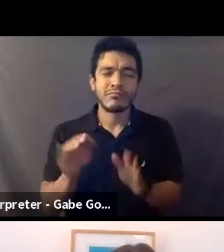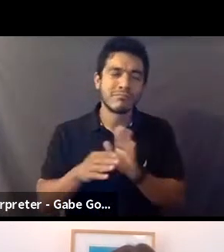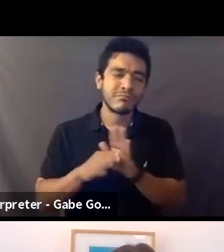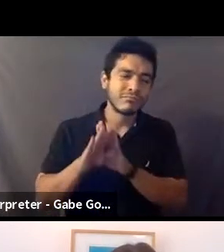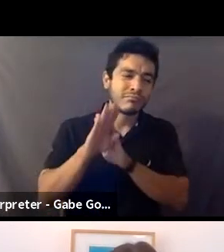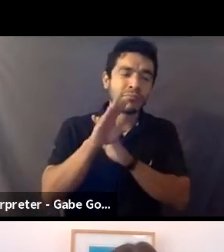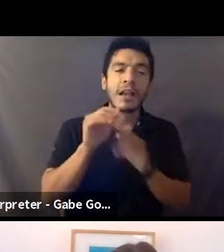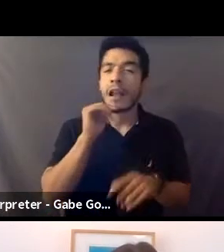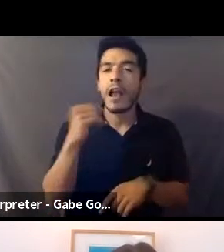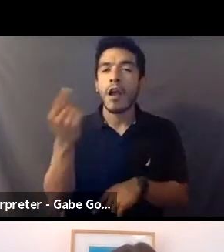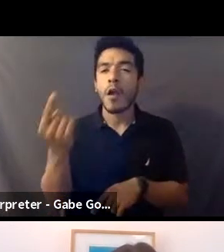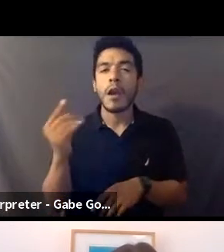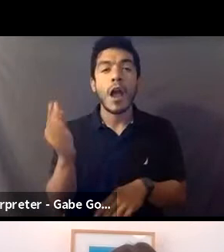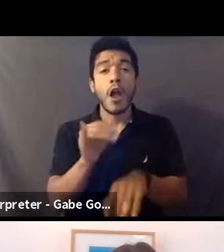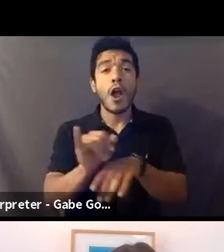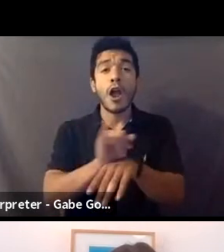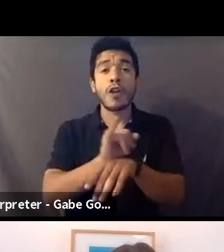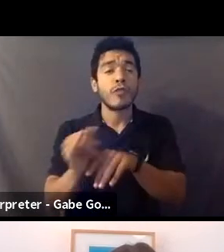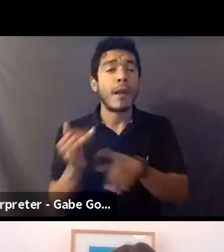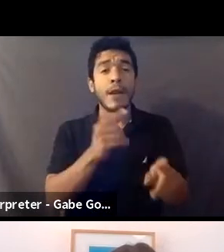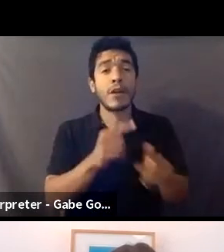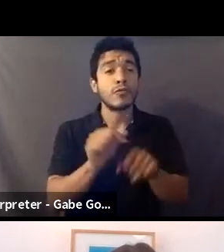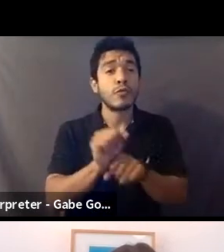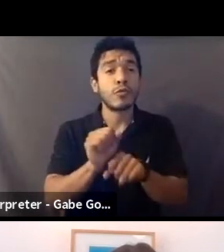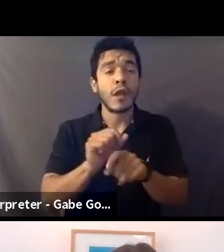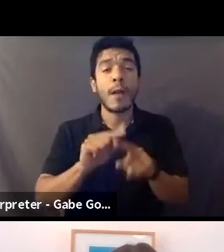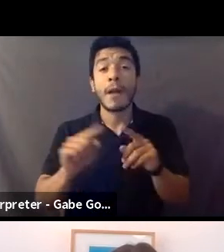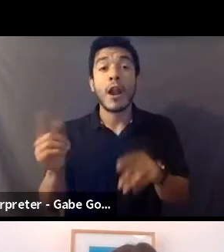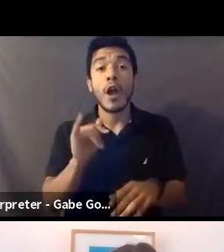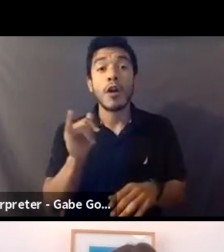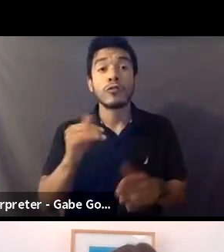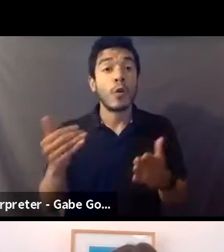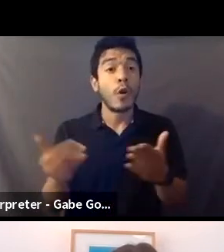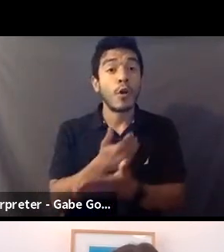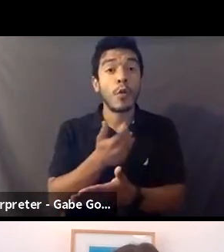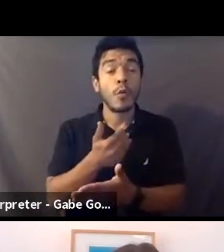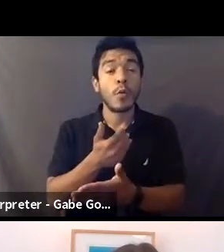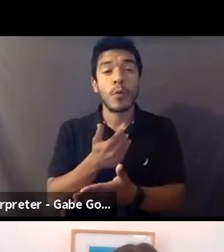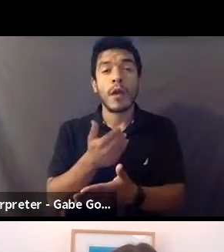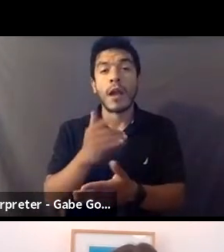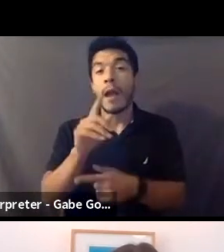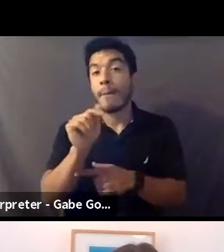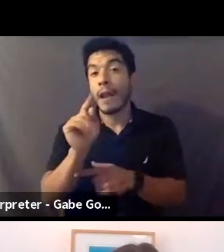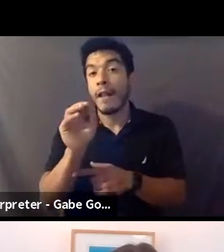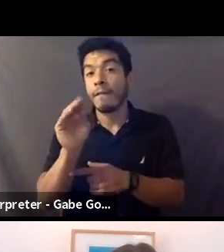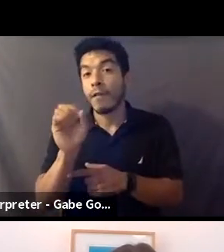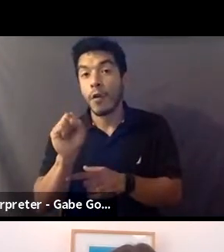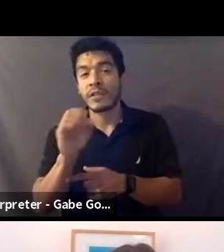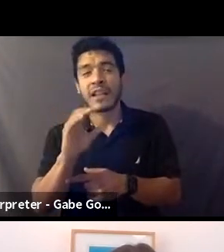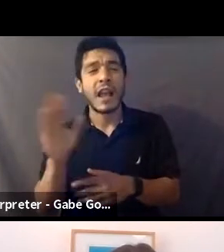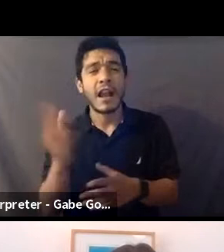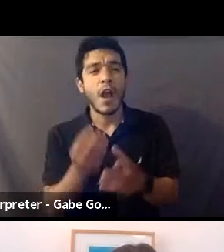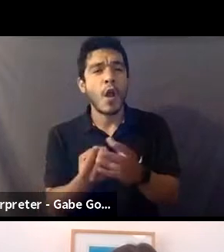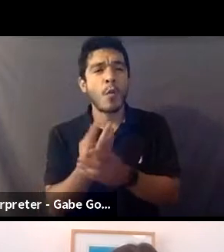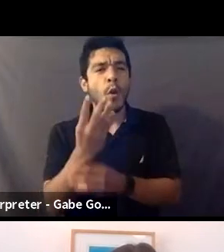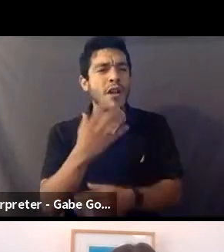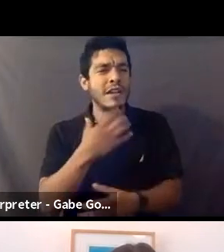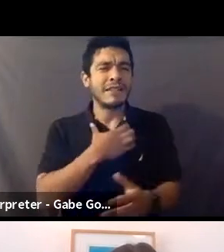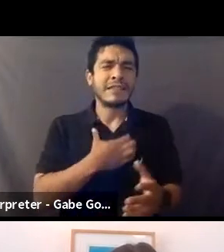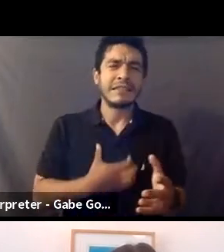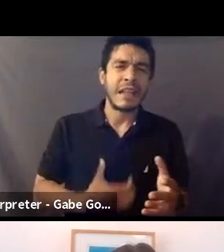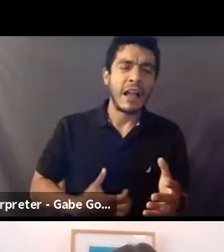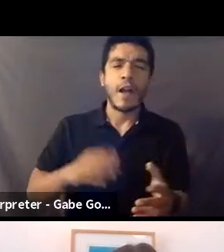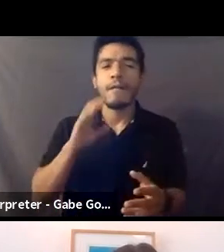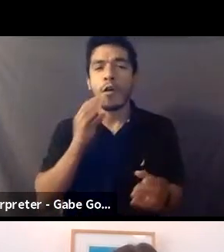back to work, but, uh, with these new platforms and the ever growing desire for content and for